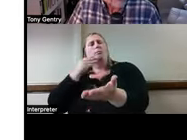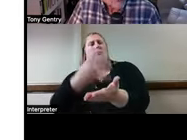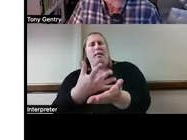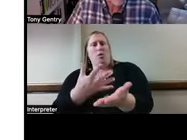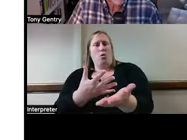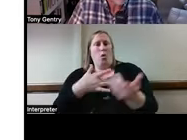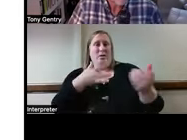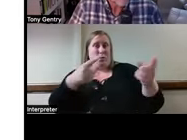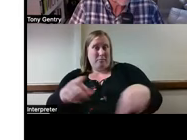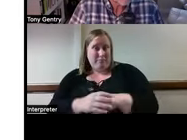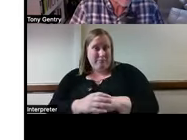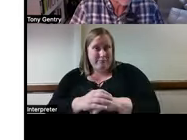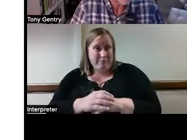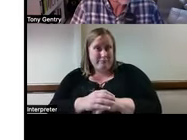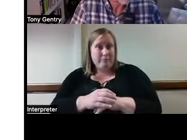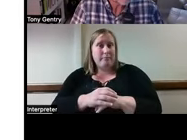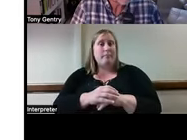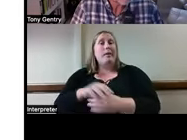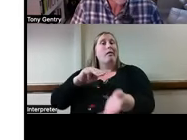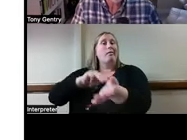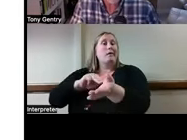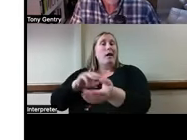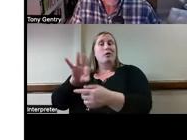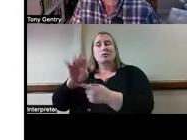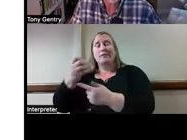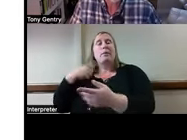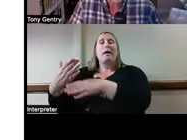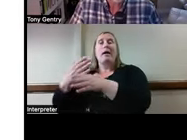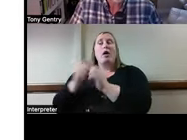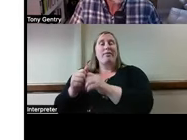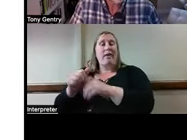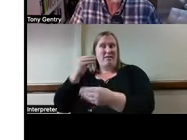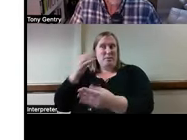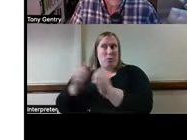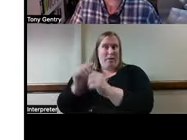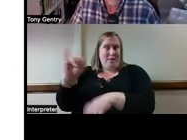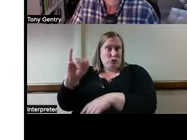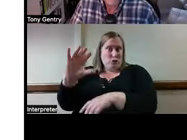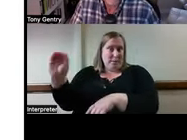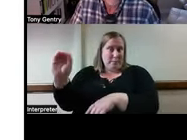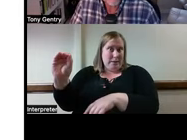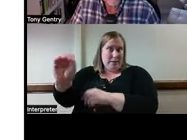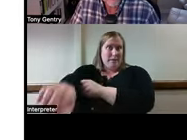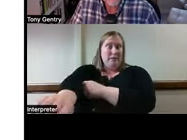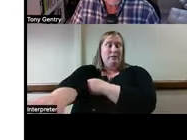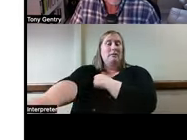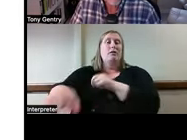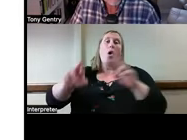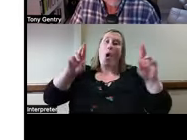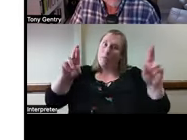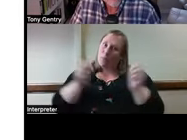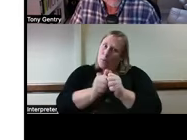That doctor's office may also be sharing that information with your insurance company, hopefully with your permission.